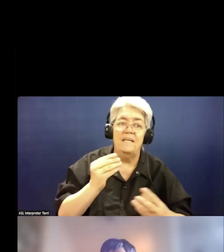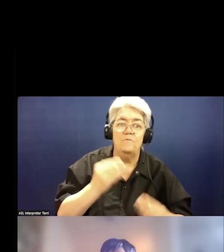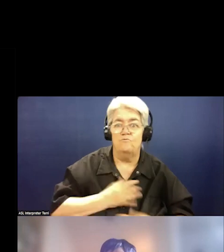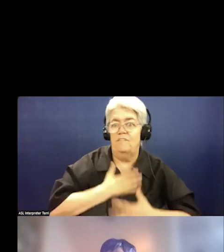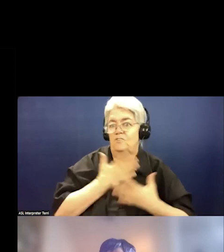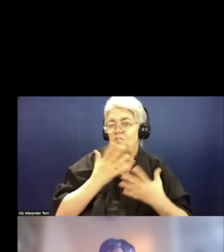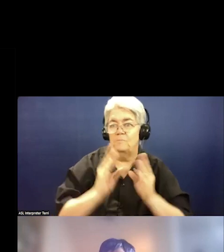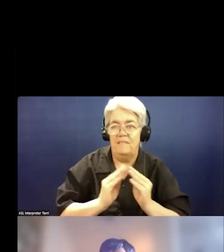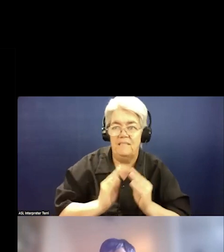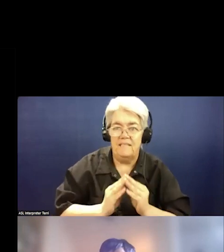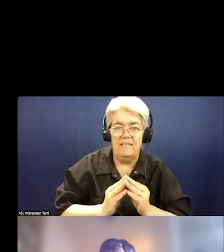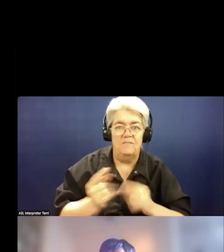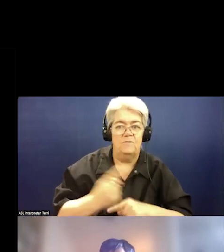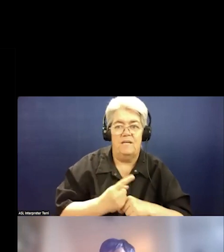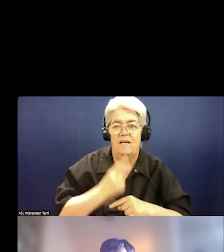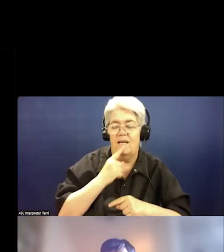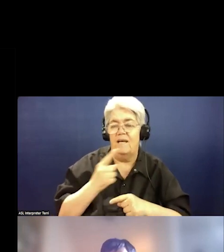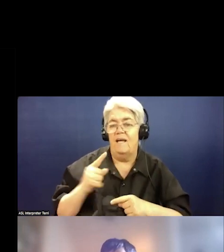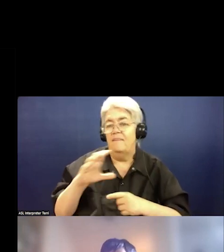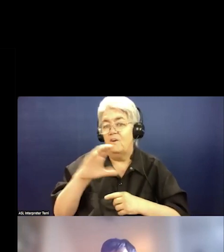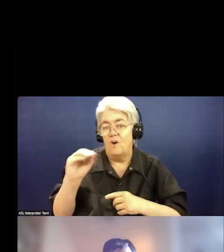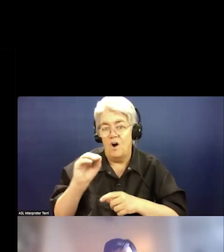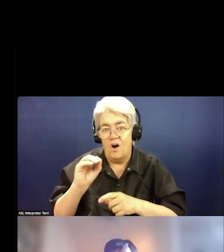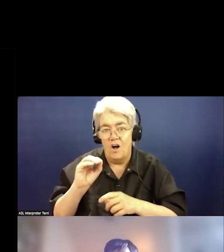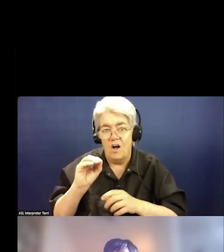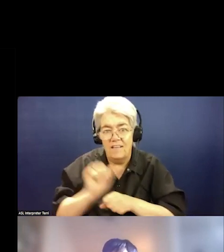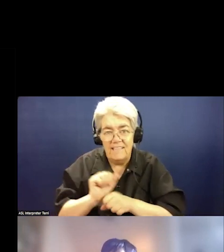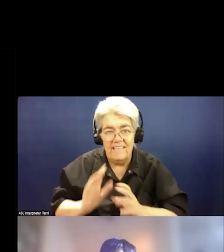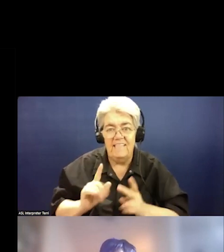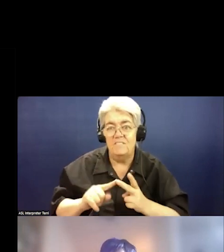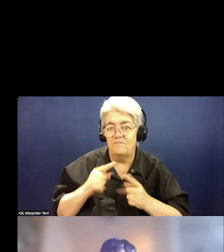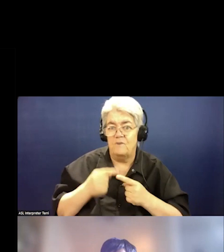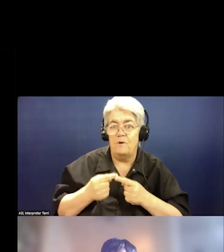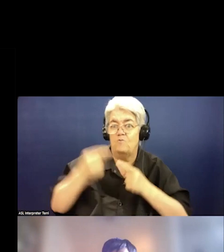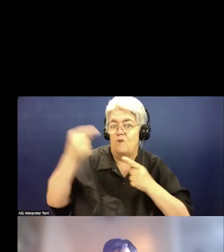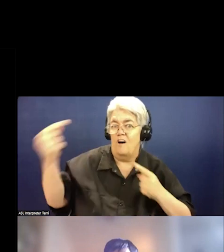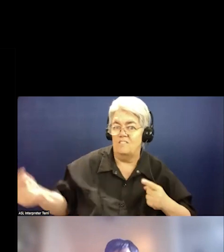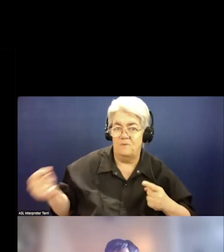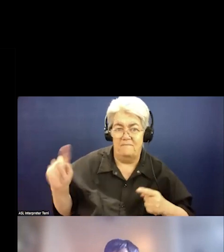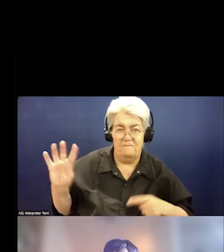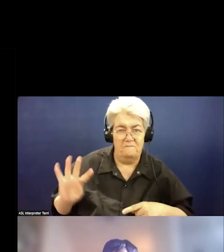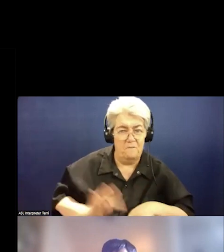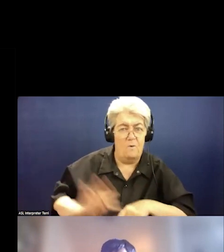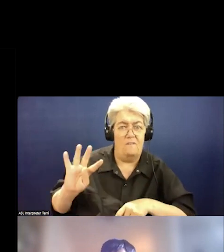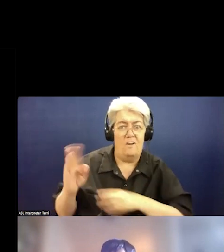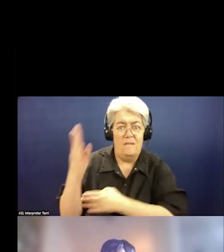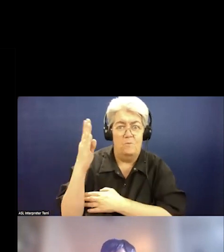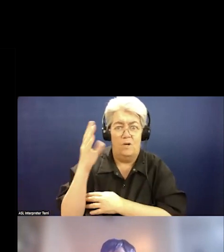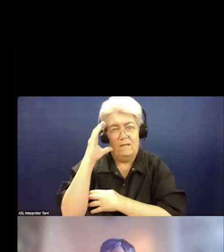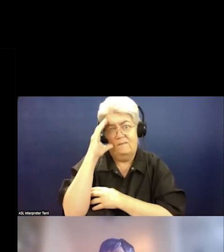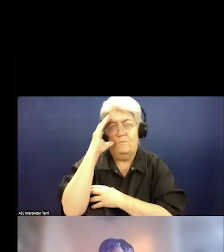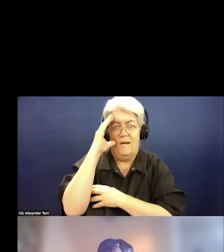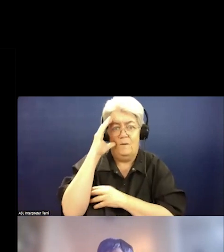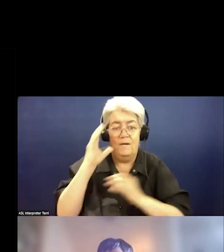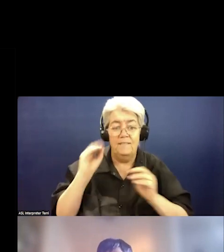um, to our colleagues that came from across the way. I think it was 4 a.m. for them to the, um,